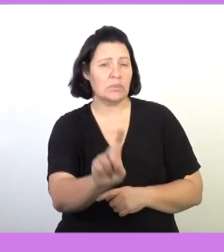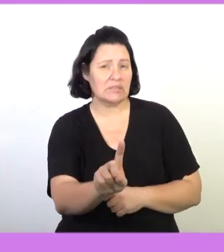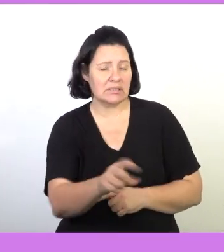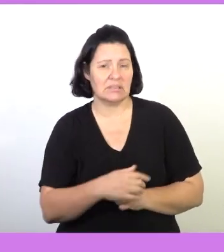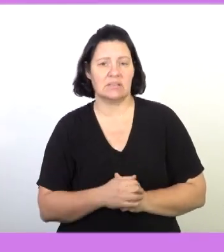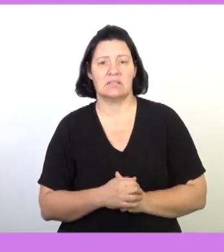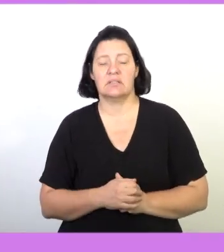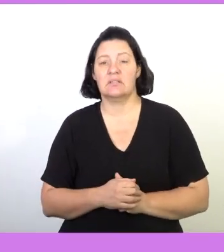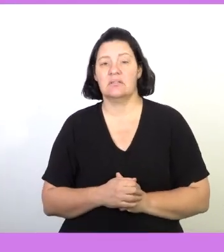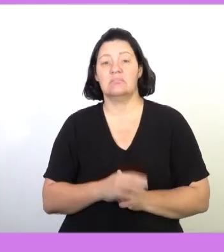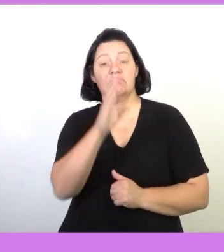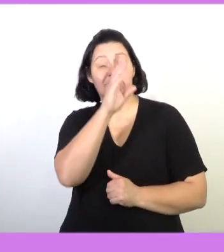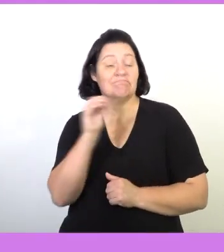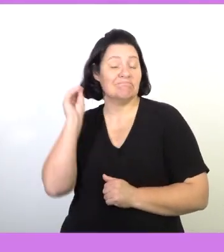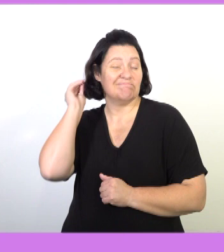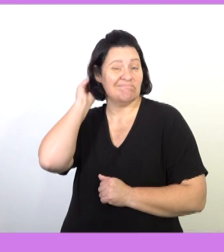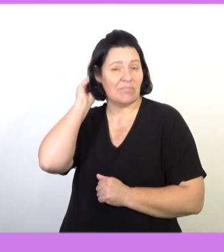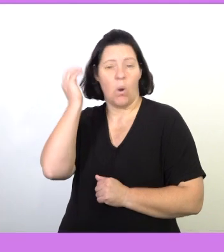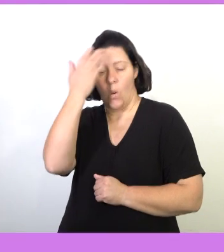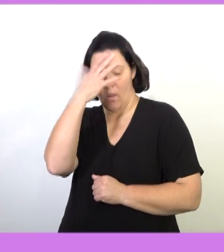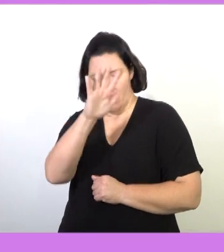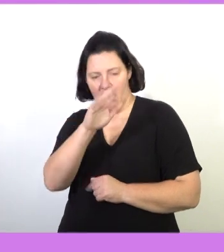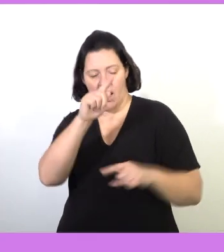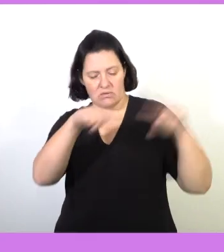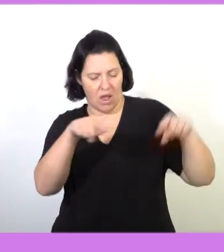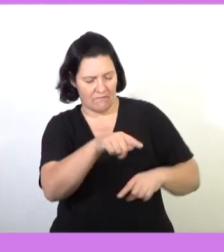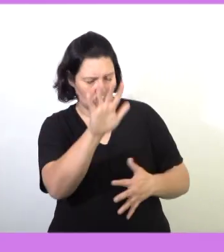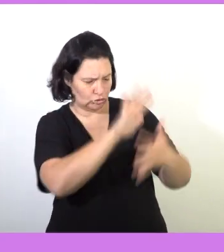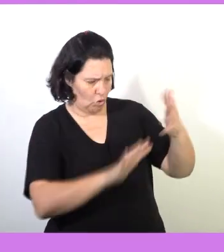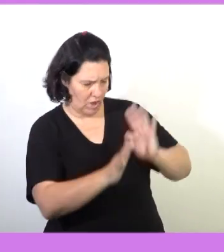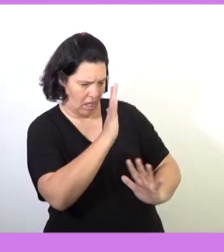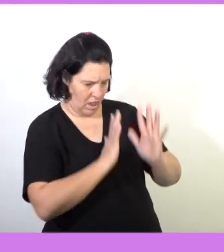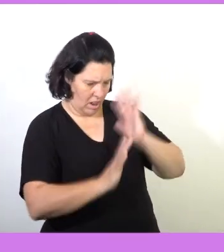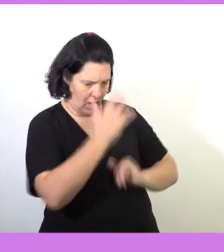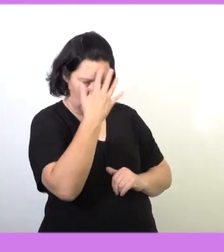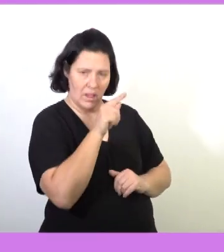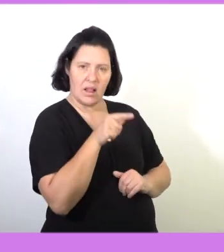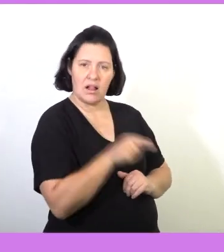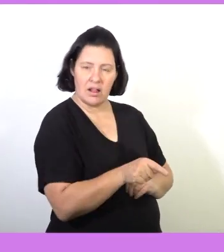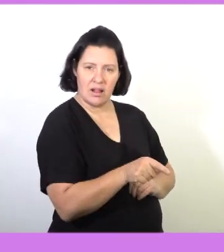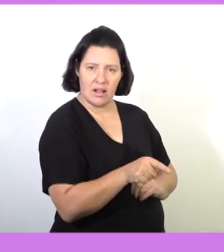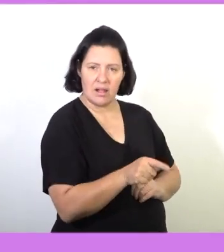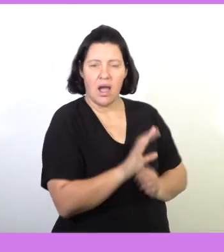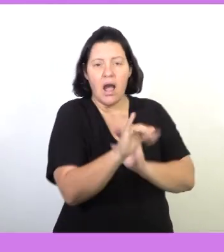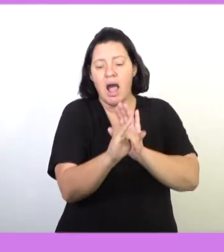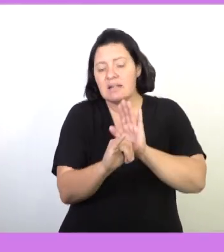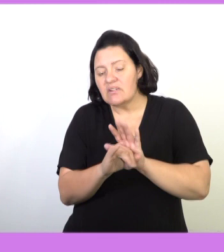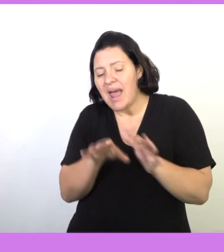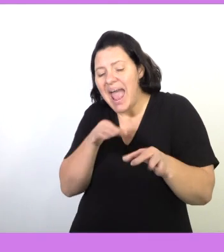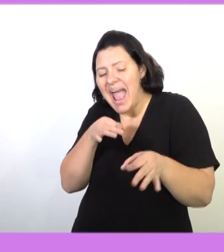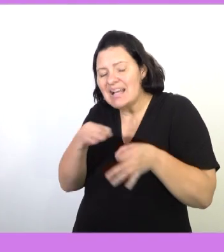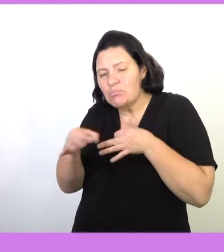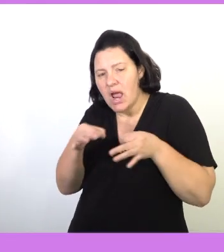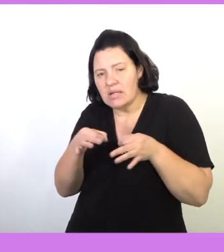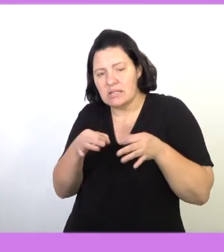is that you must be able to work with graphs that tell a story, identify and describe